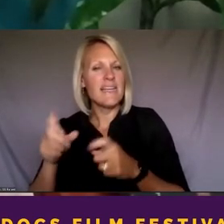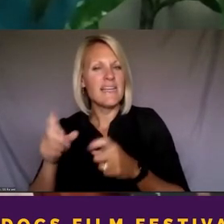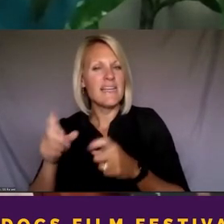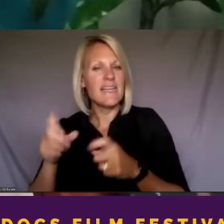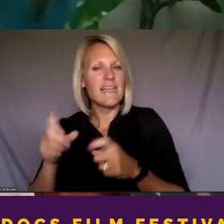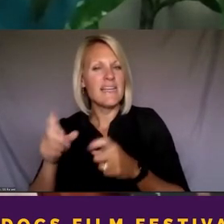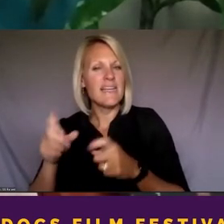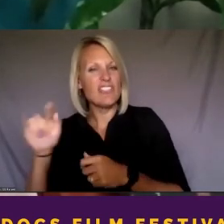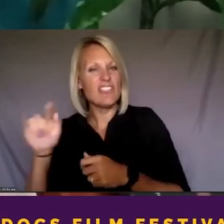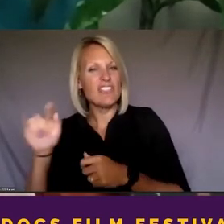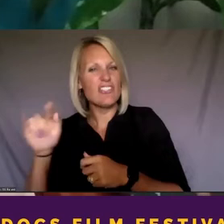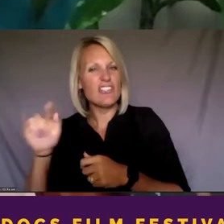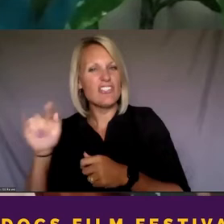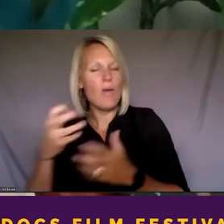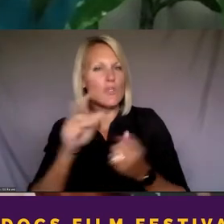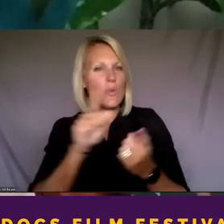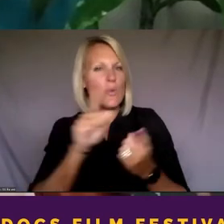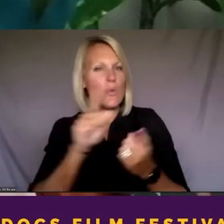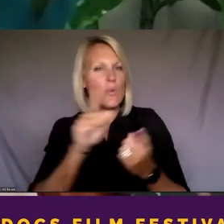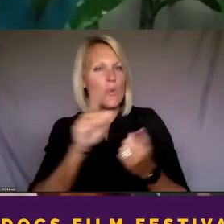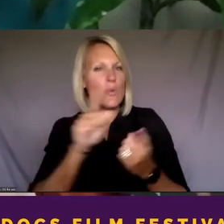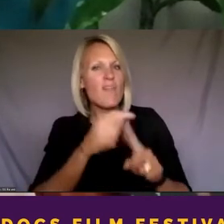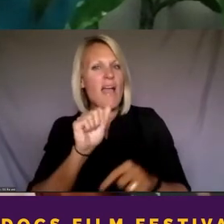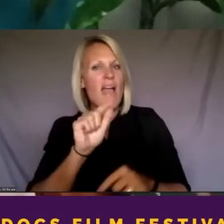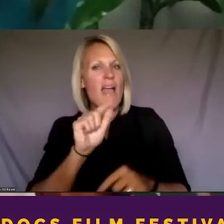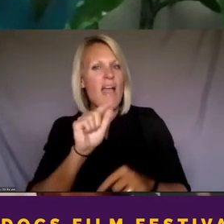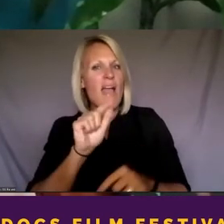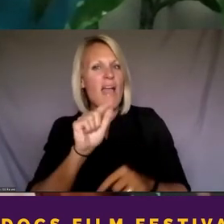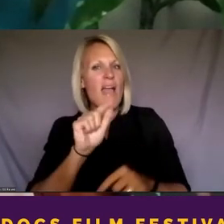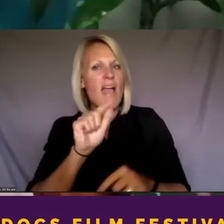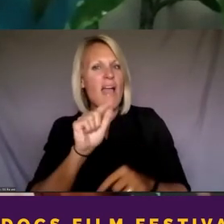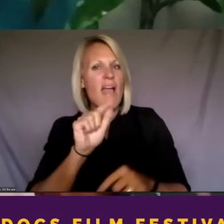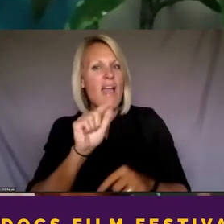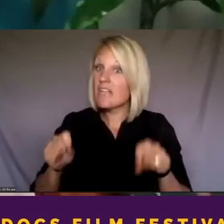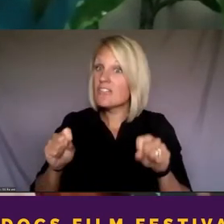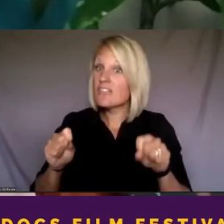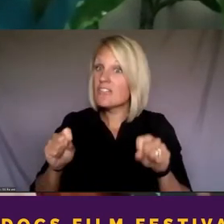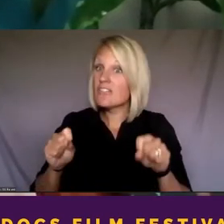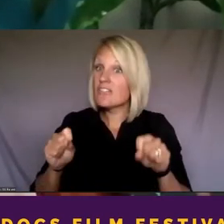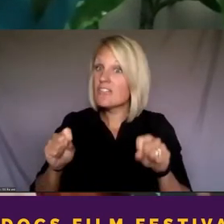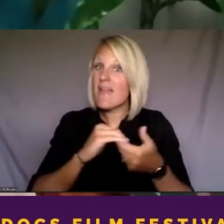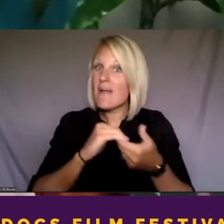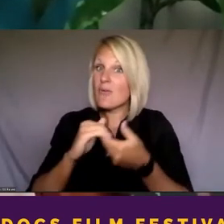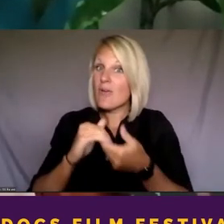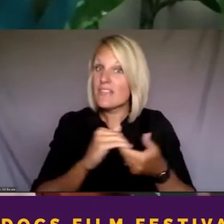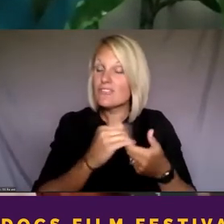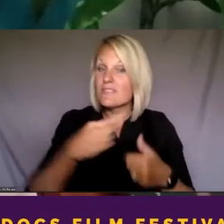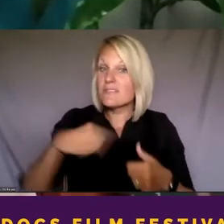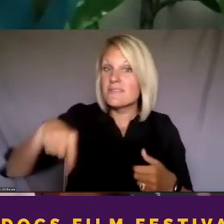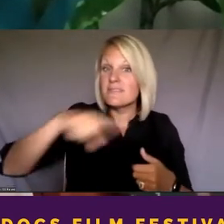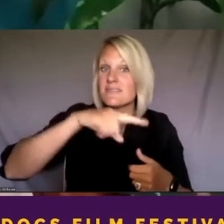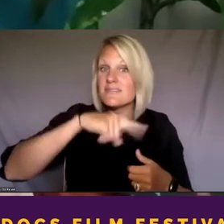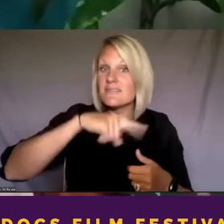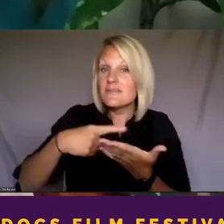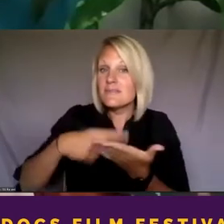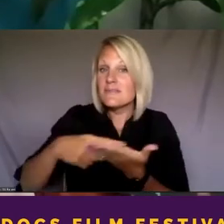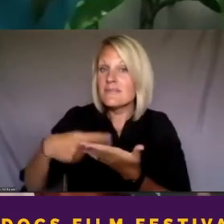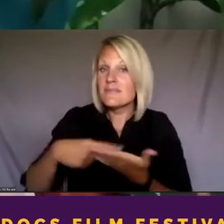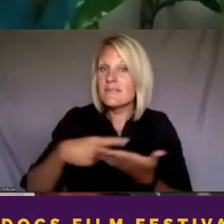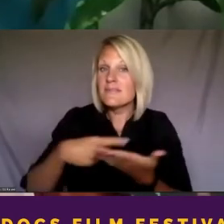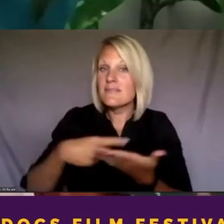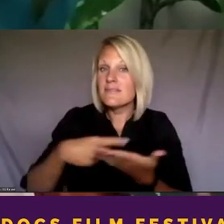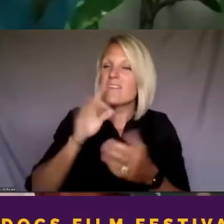from Athens. So the collaboration or the potential for collaboration that was kind of planted